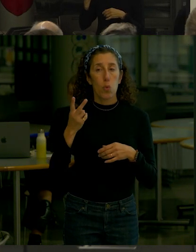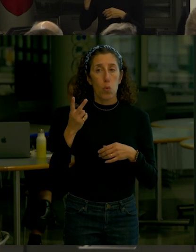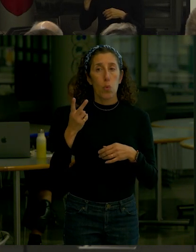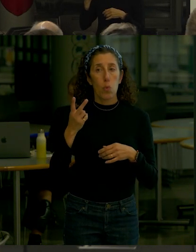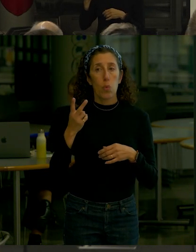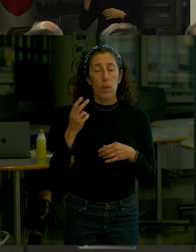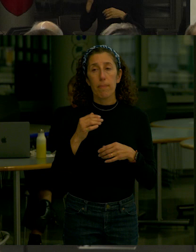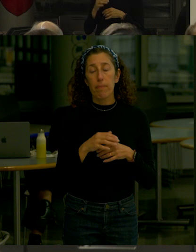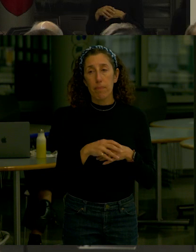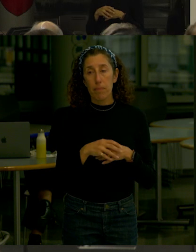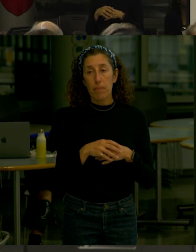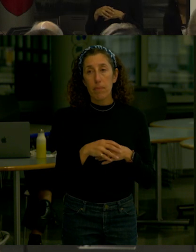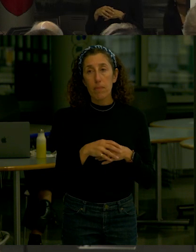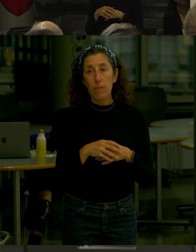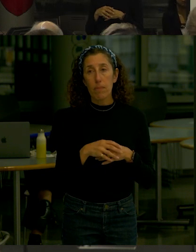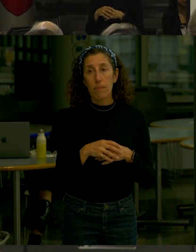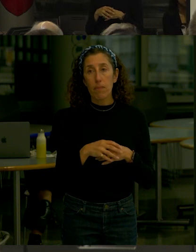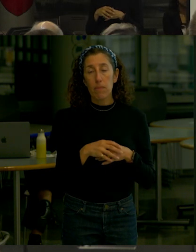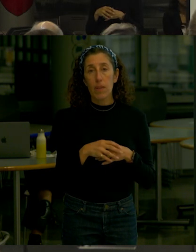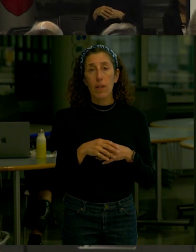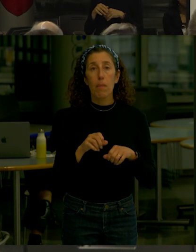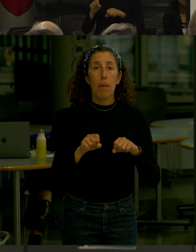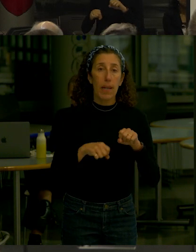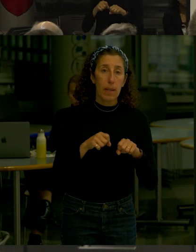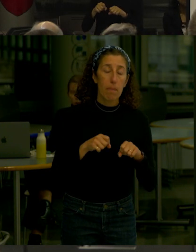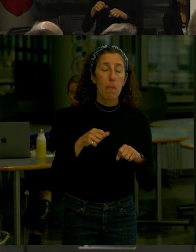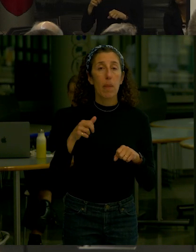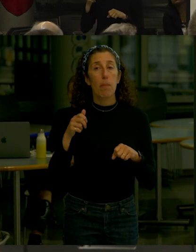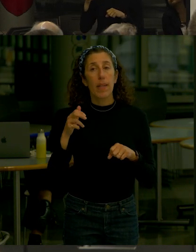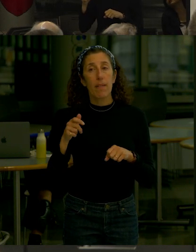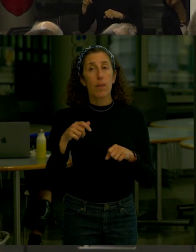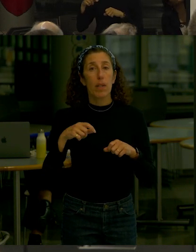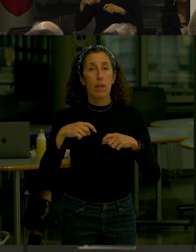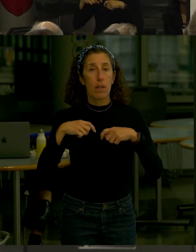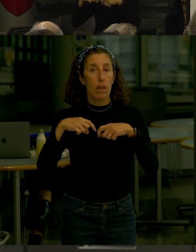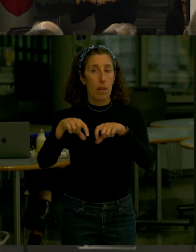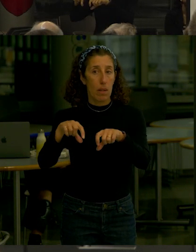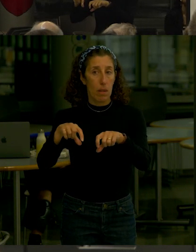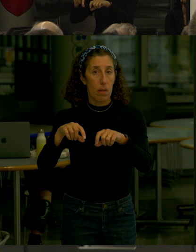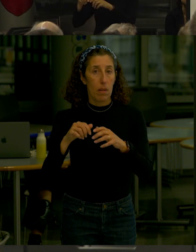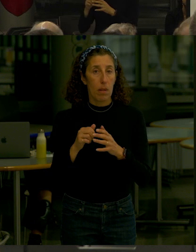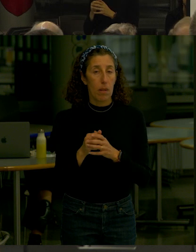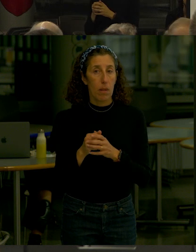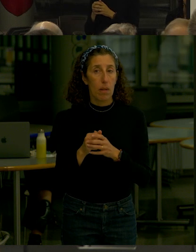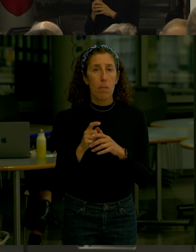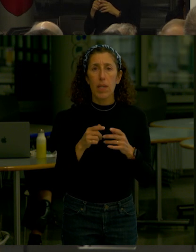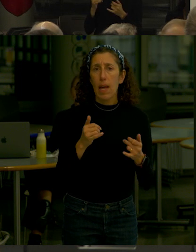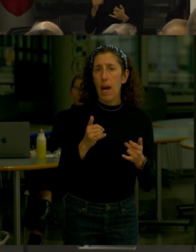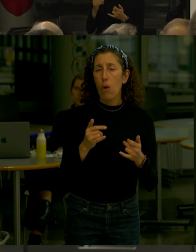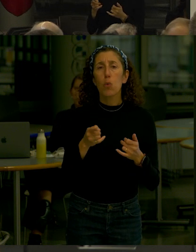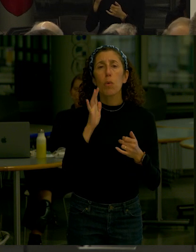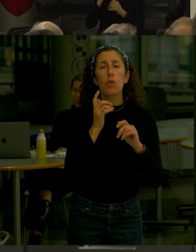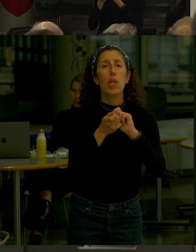pedestrian only and one is for bicycles So along I would like to see far